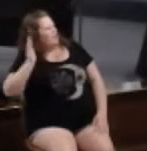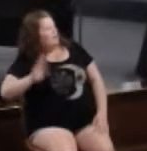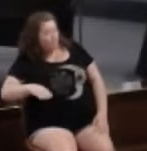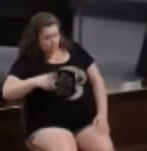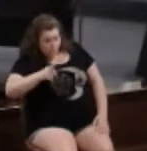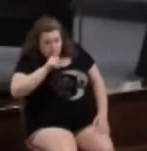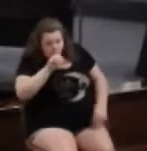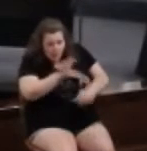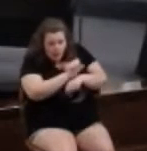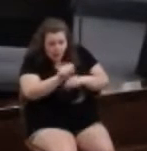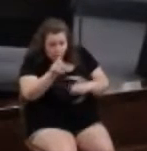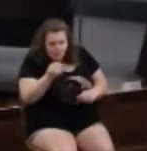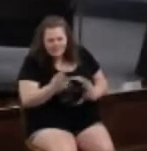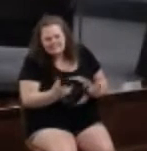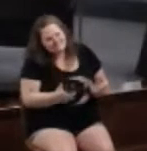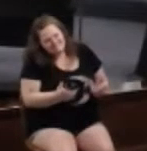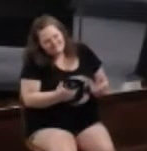mean you do.